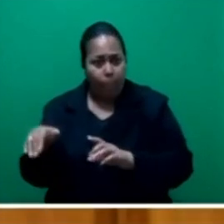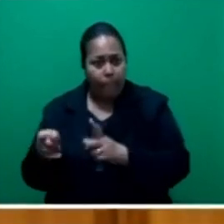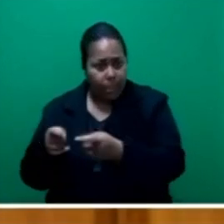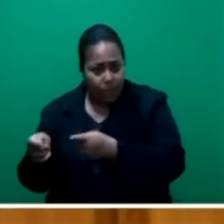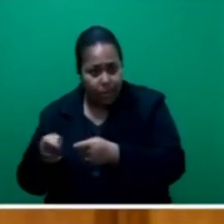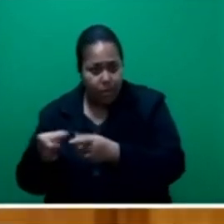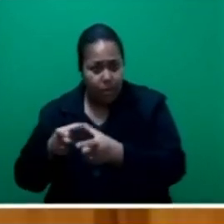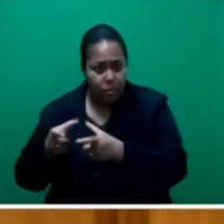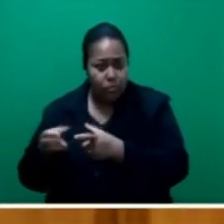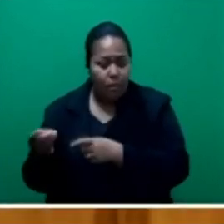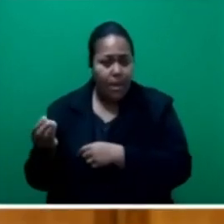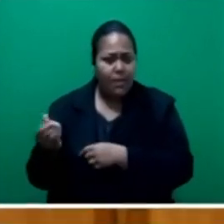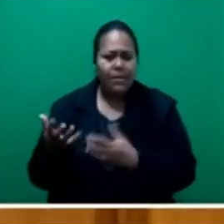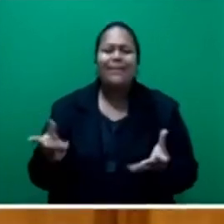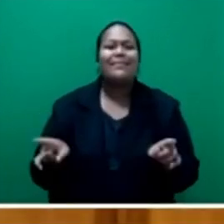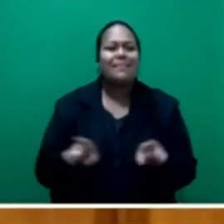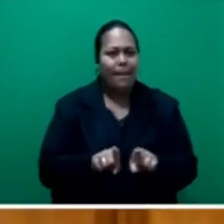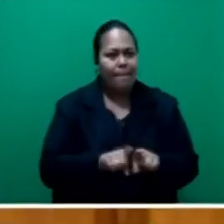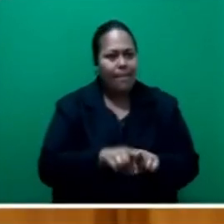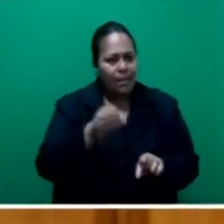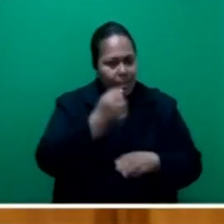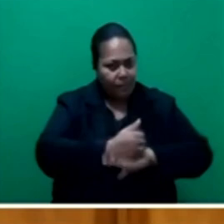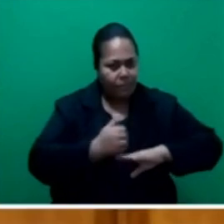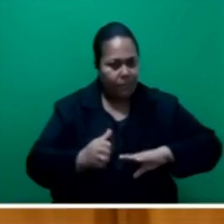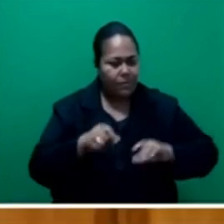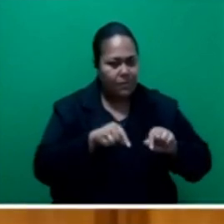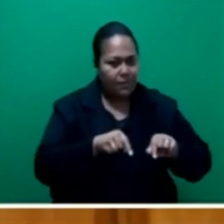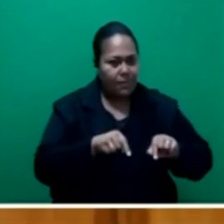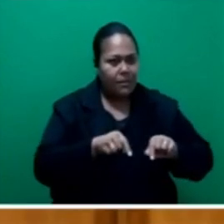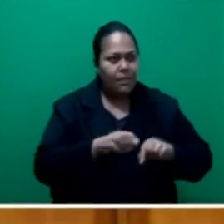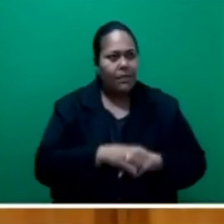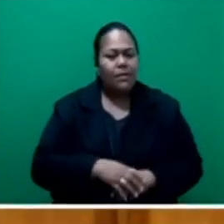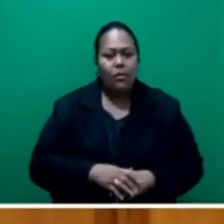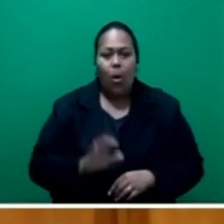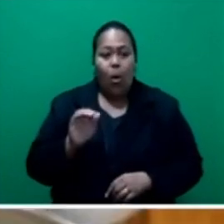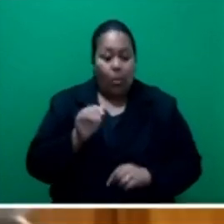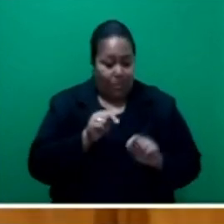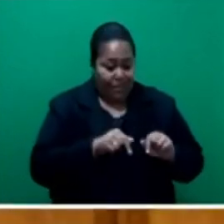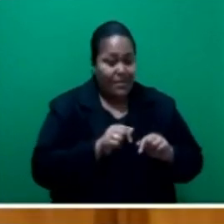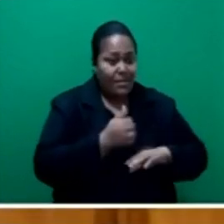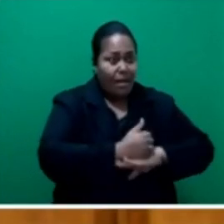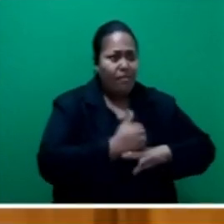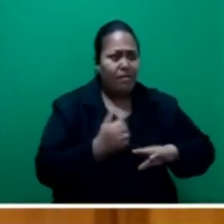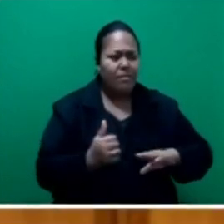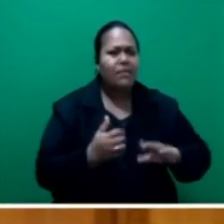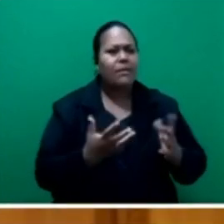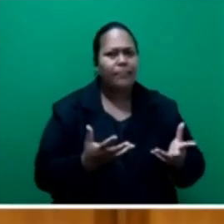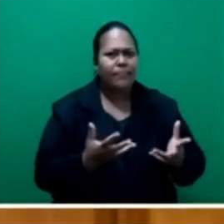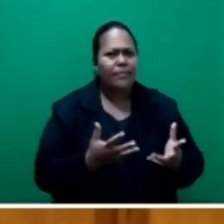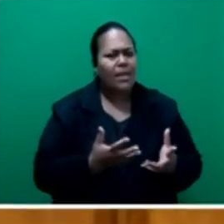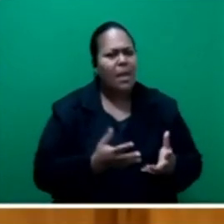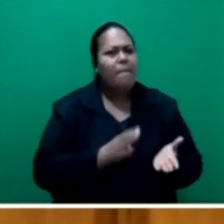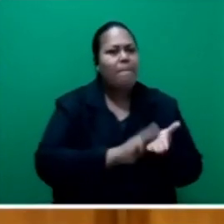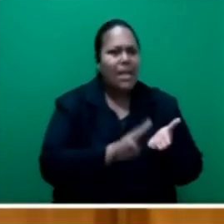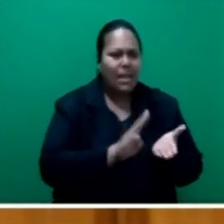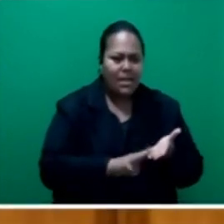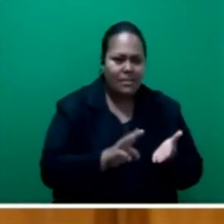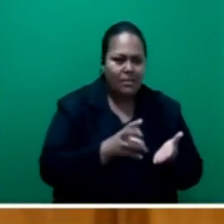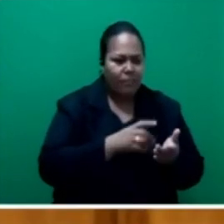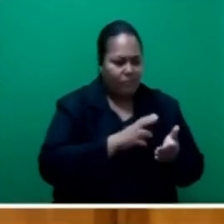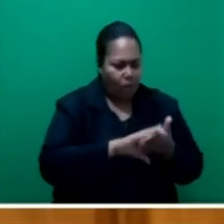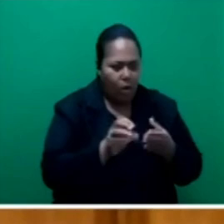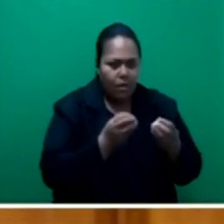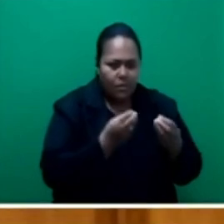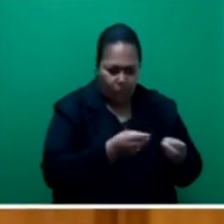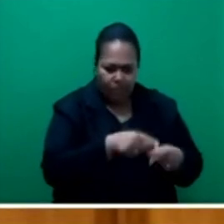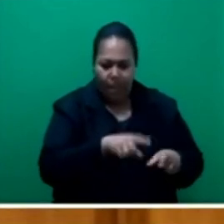government's funding runs into billions of dollars, whilst my household budget is in the thousands. But the need for prudent